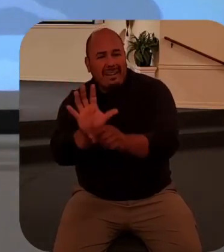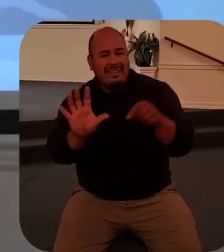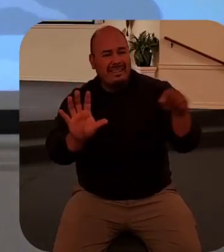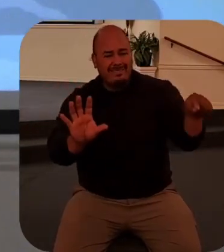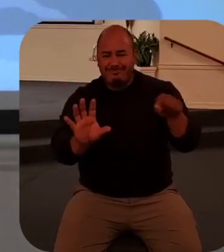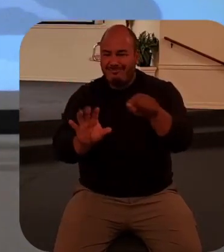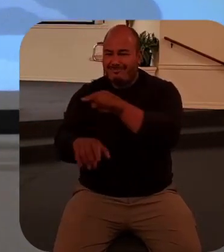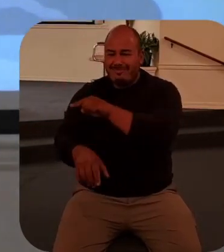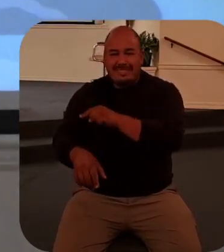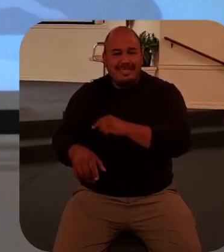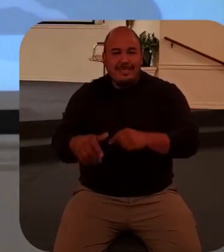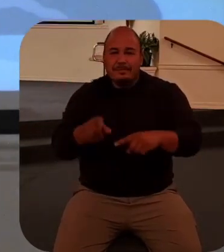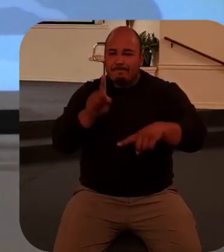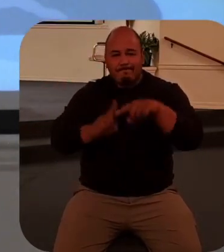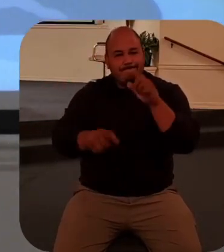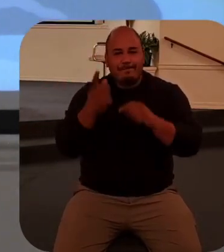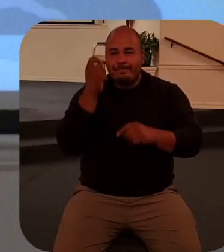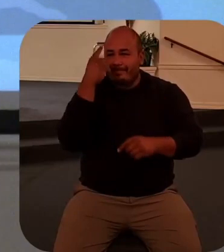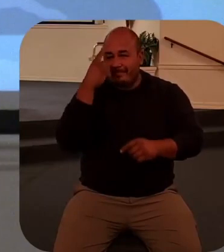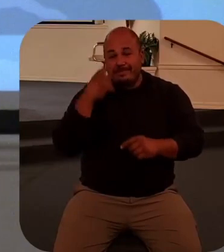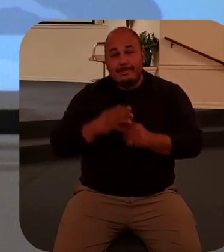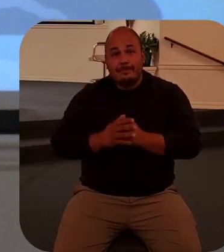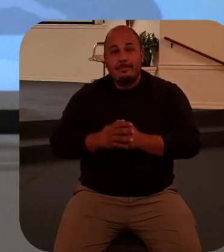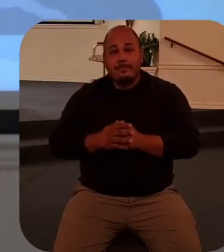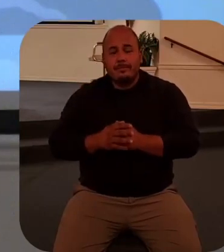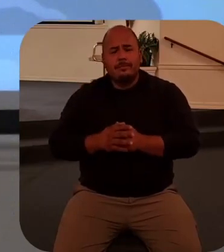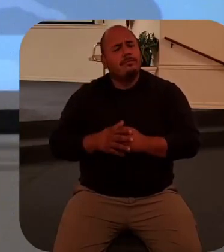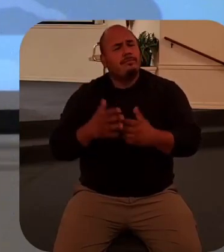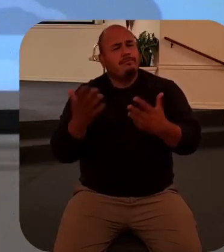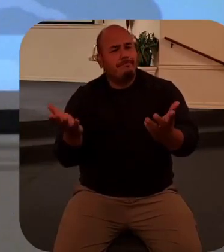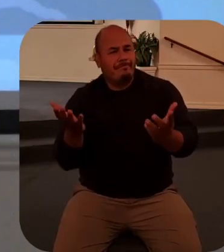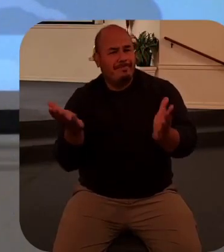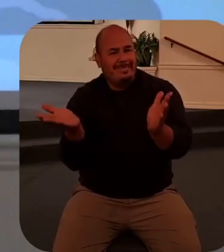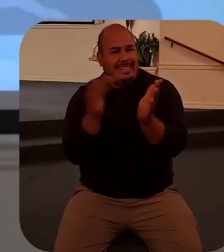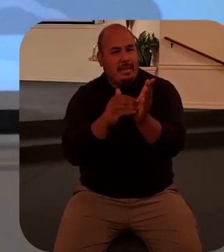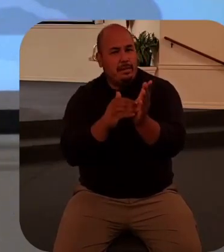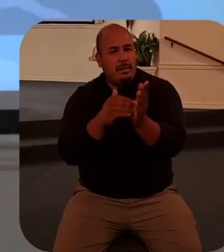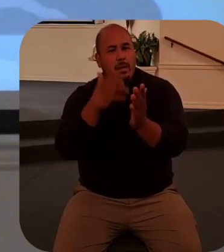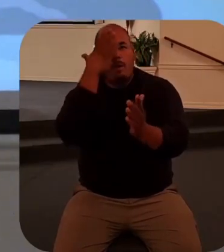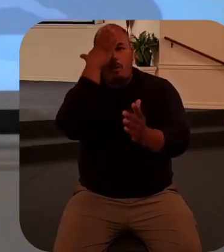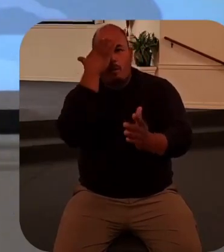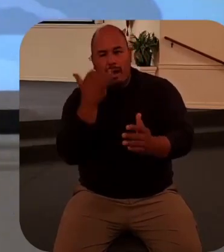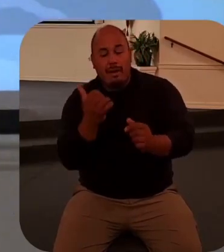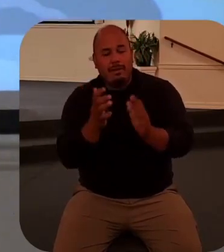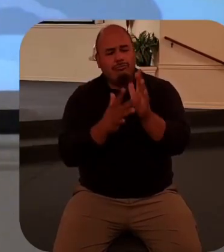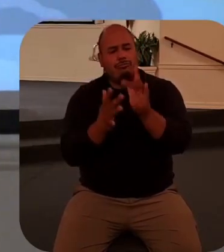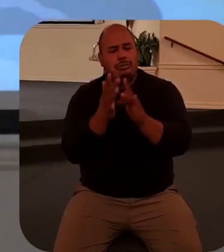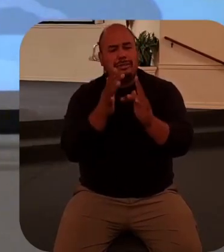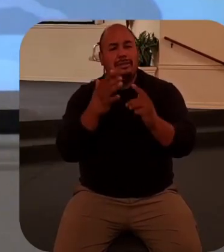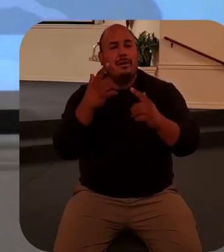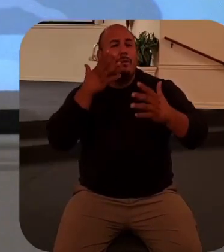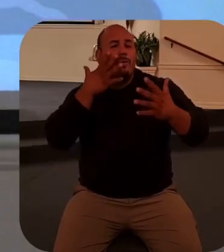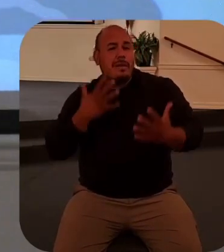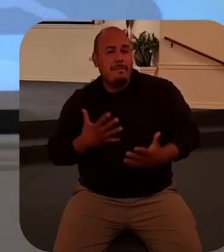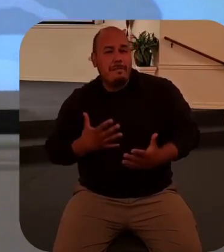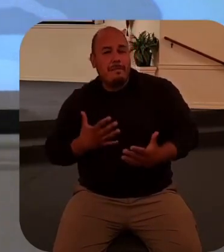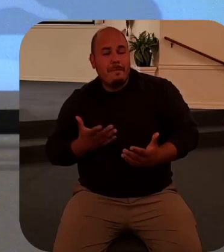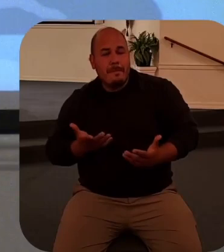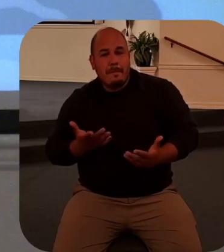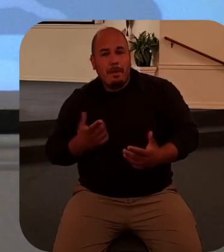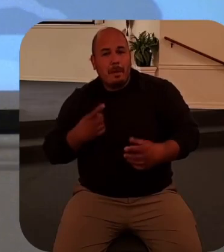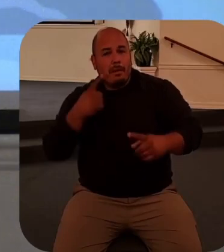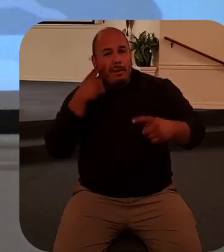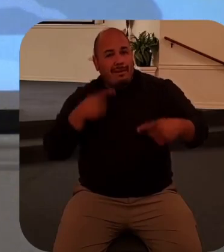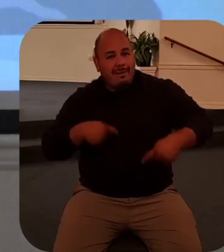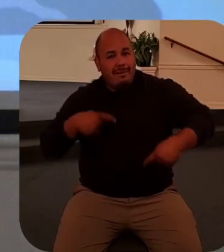why did Jesus weep and what made him so upset as he